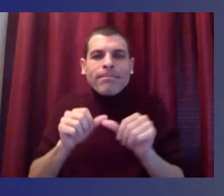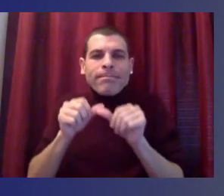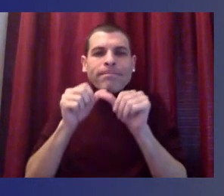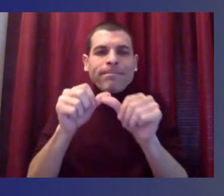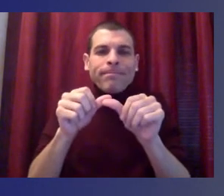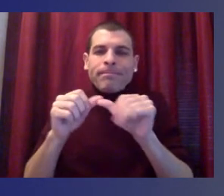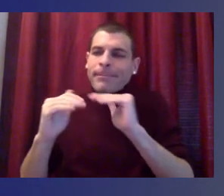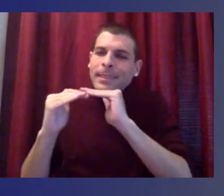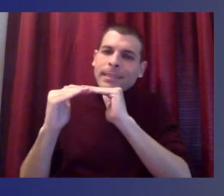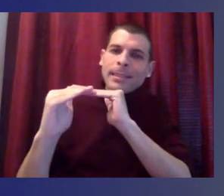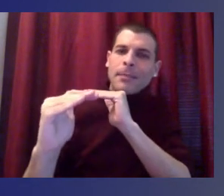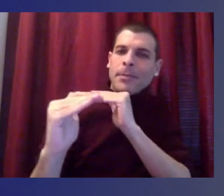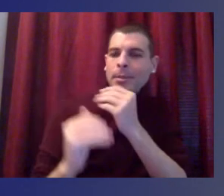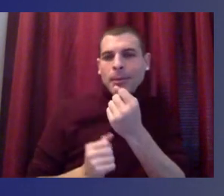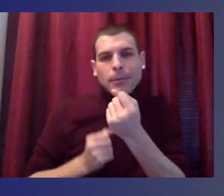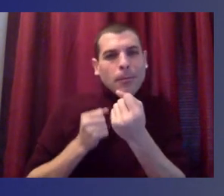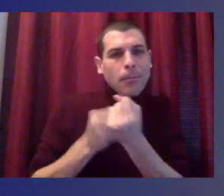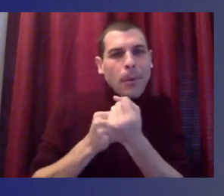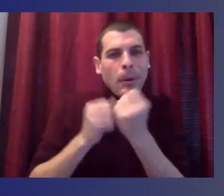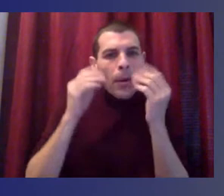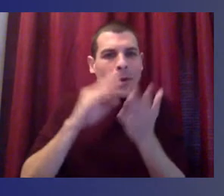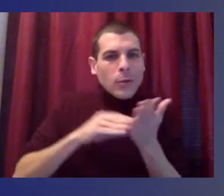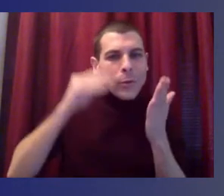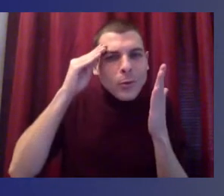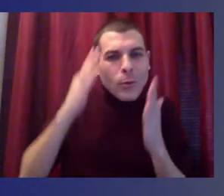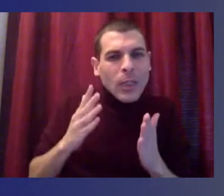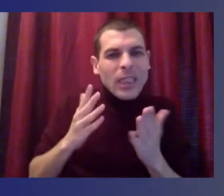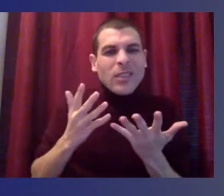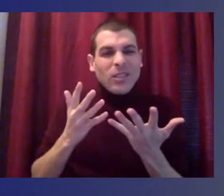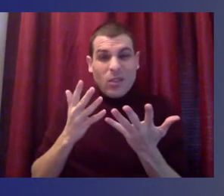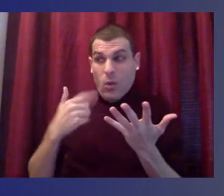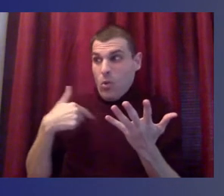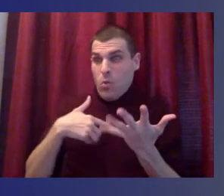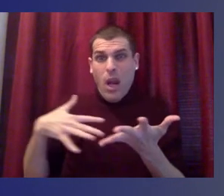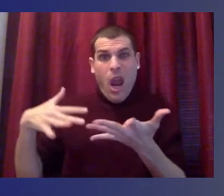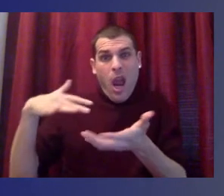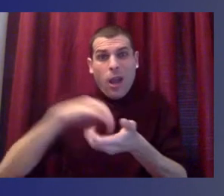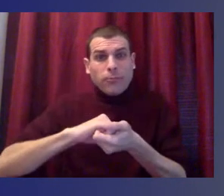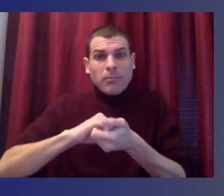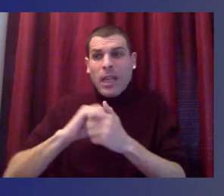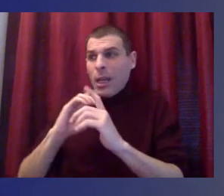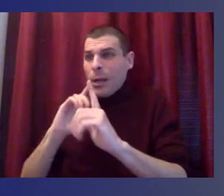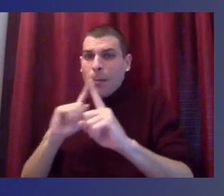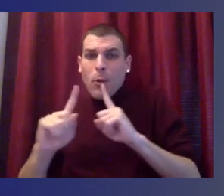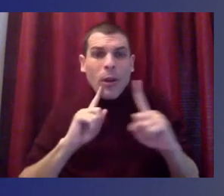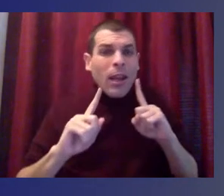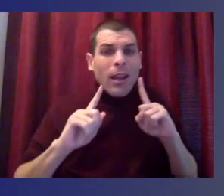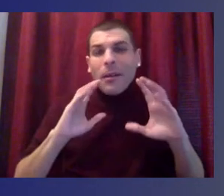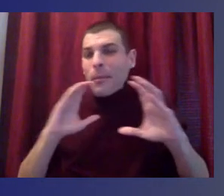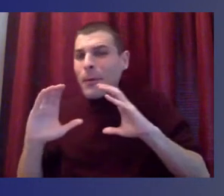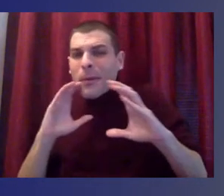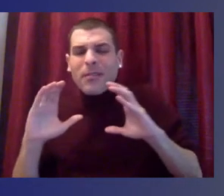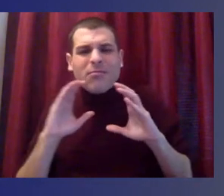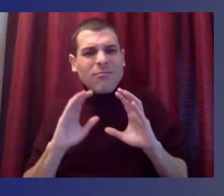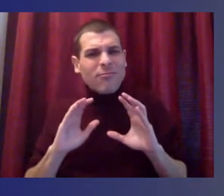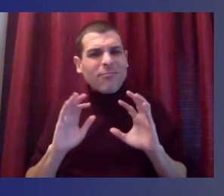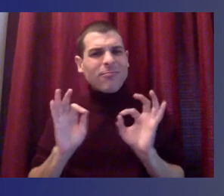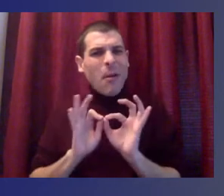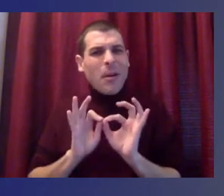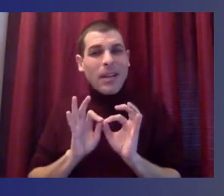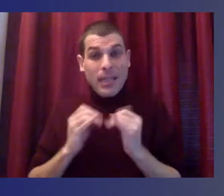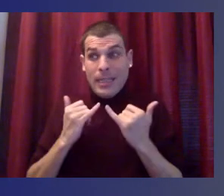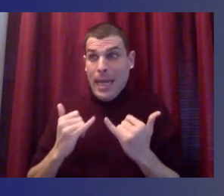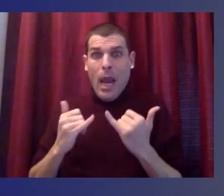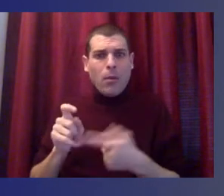crisis? So I do also think it's a bright spot that communication and coordination has really out of necessity now more than